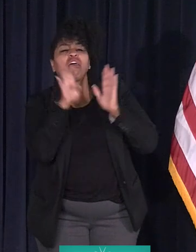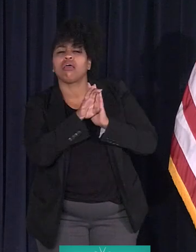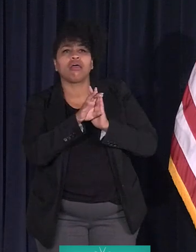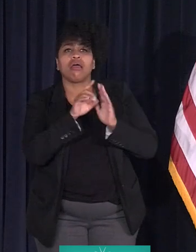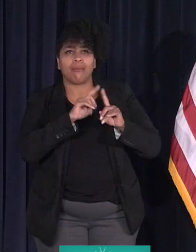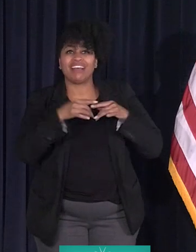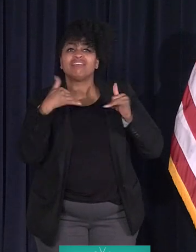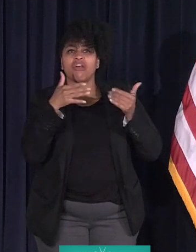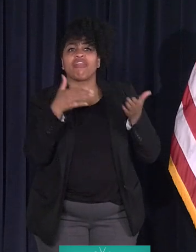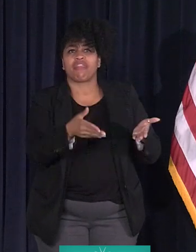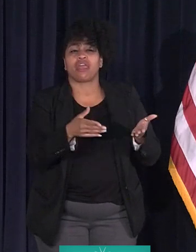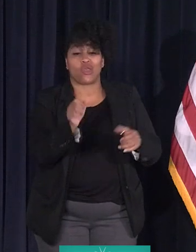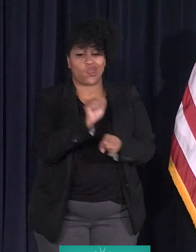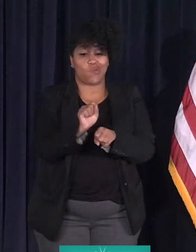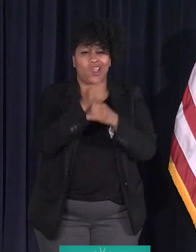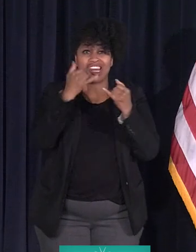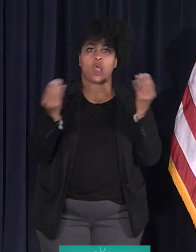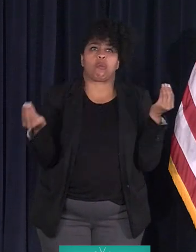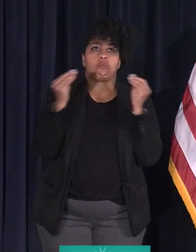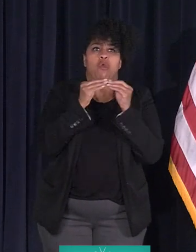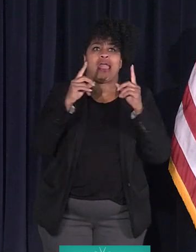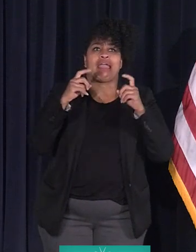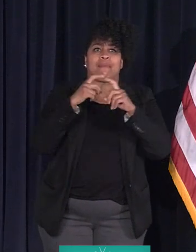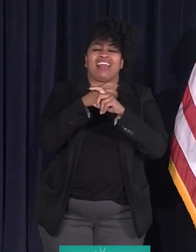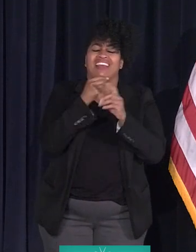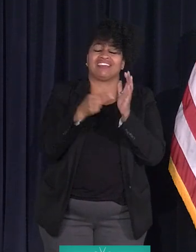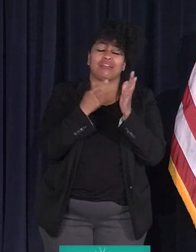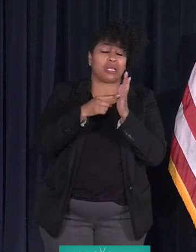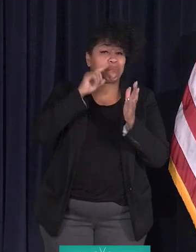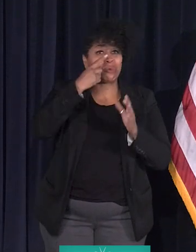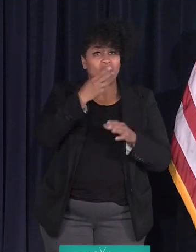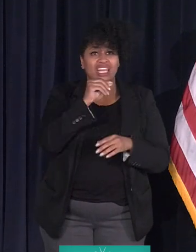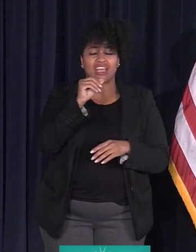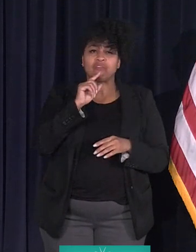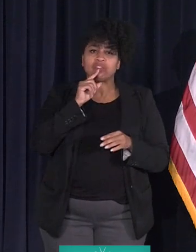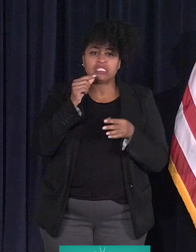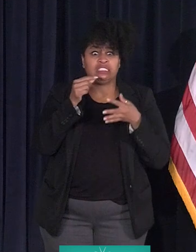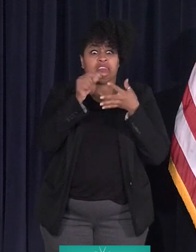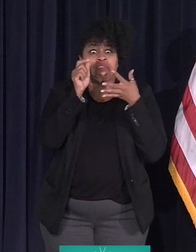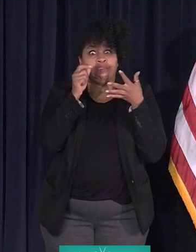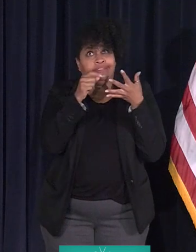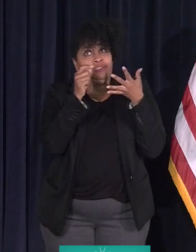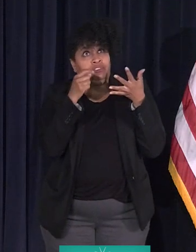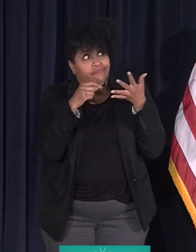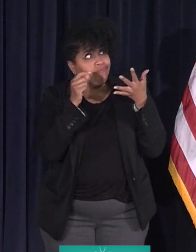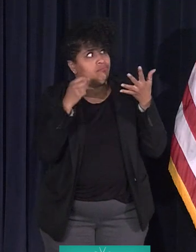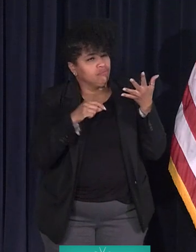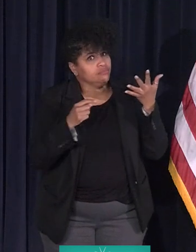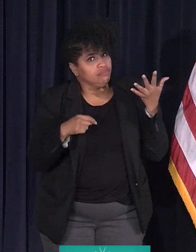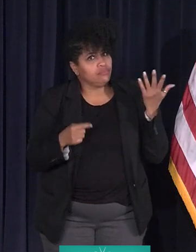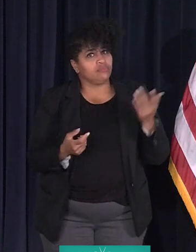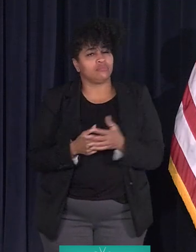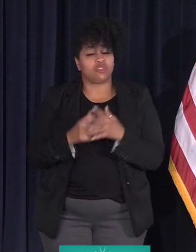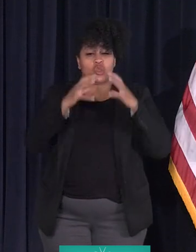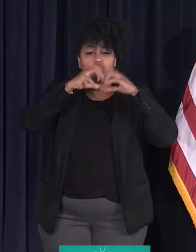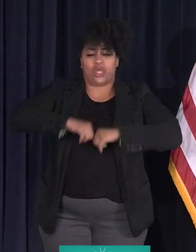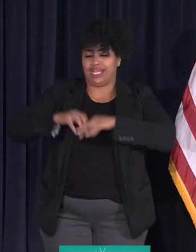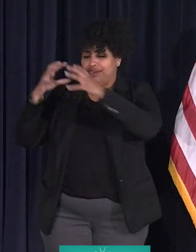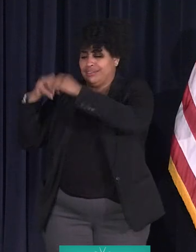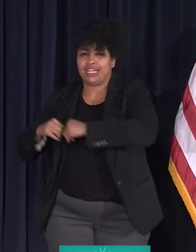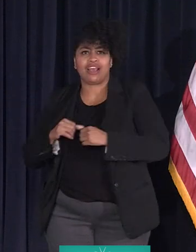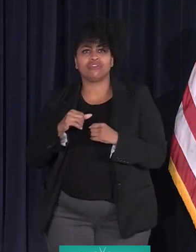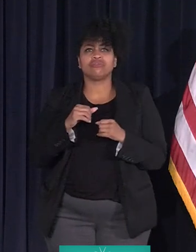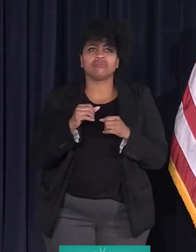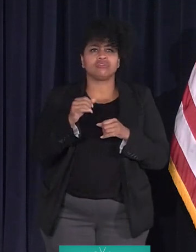work now is more complicated, and sometimes it's even tedious and boring. Breaking down walls of structural and systemic racism sometimes